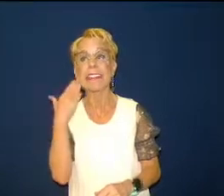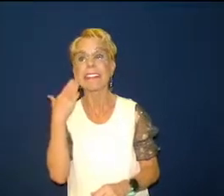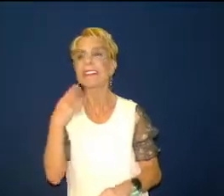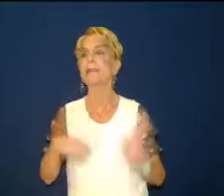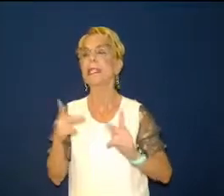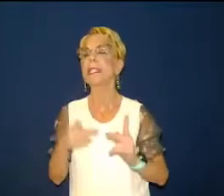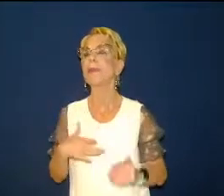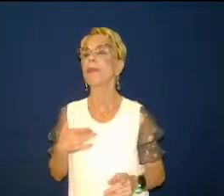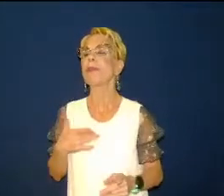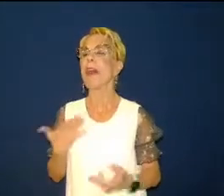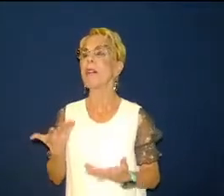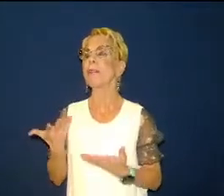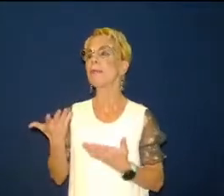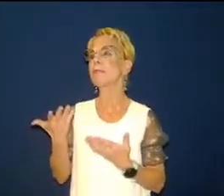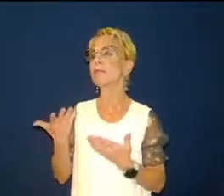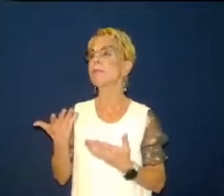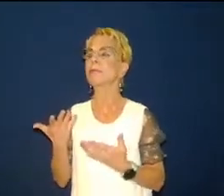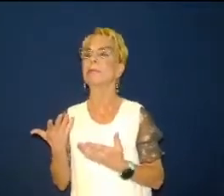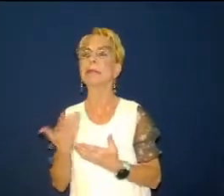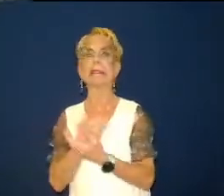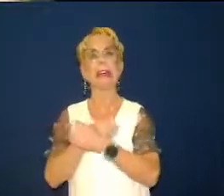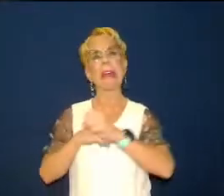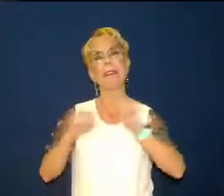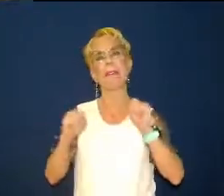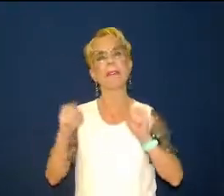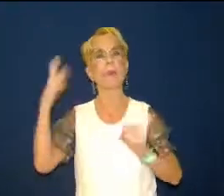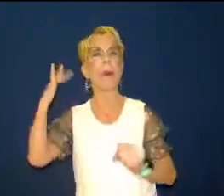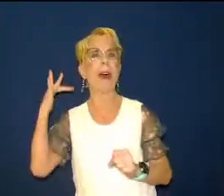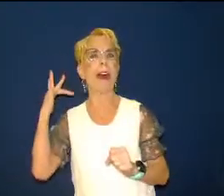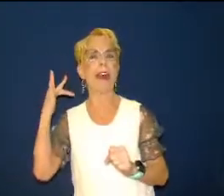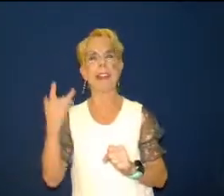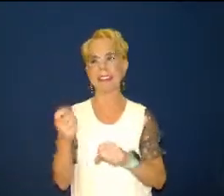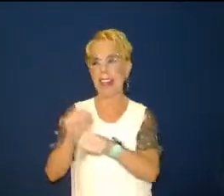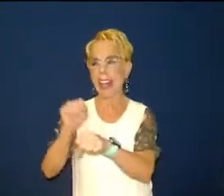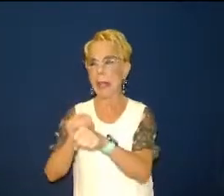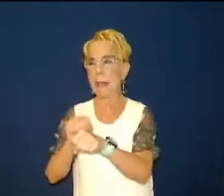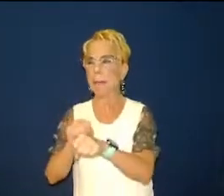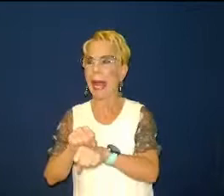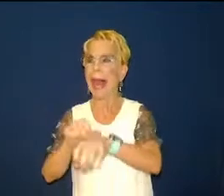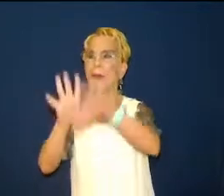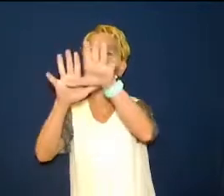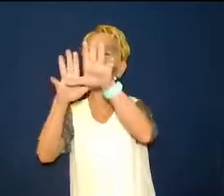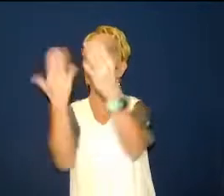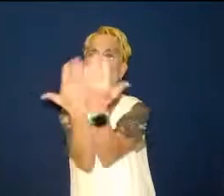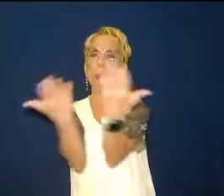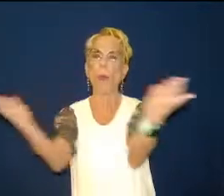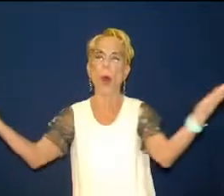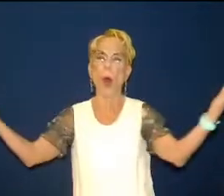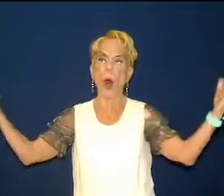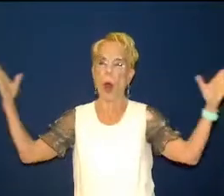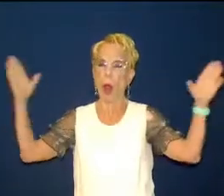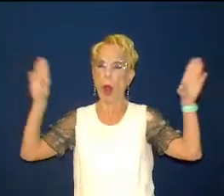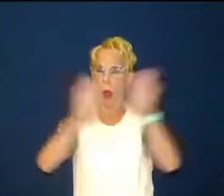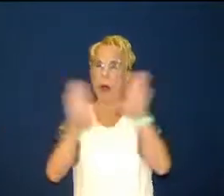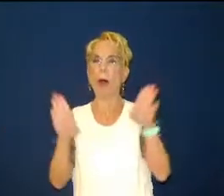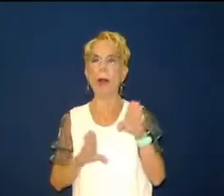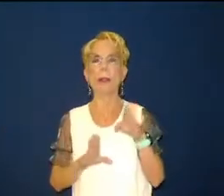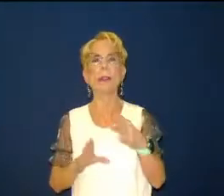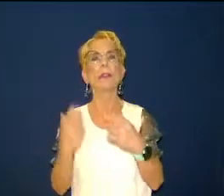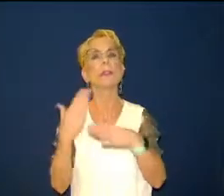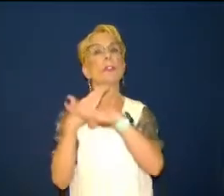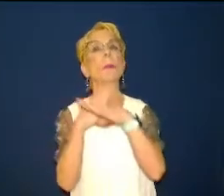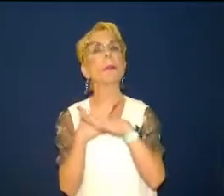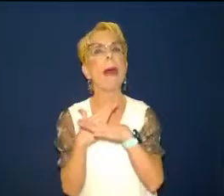they came up the mountains and came down and they would be caught and captured but they went to sleep too many times thinking they were saved